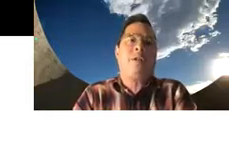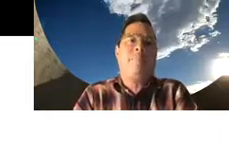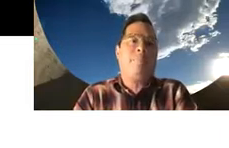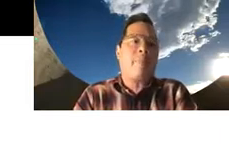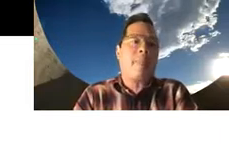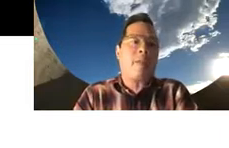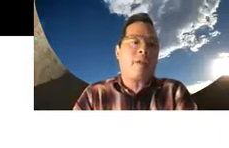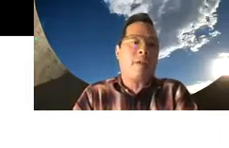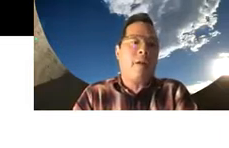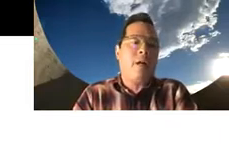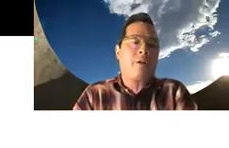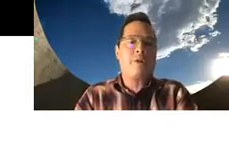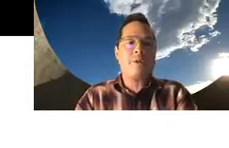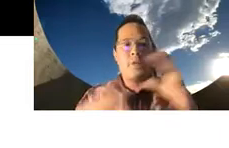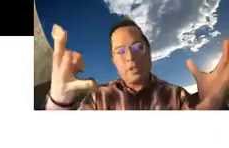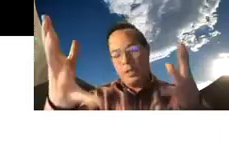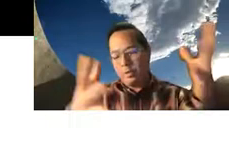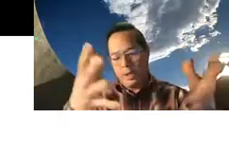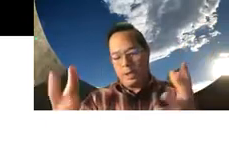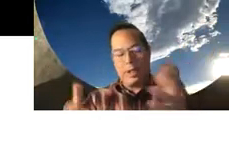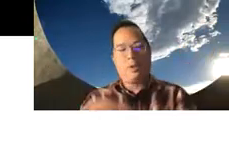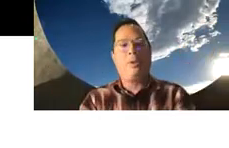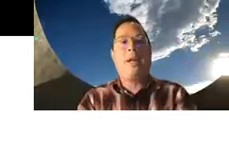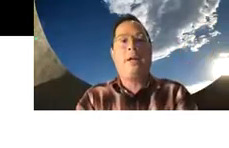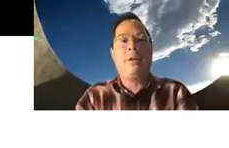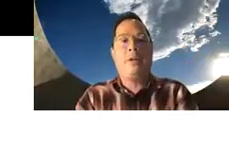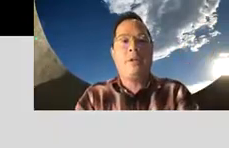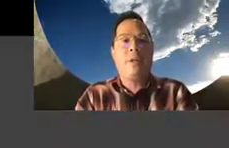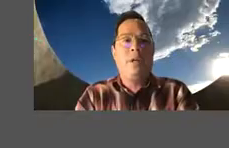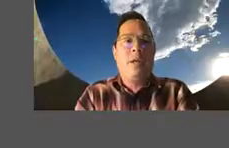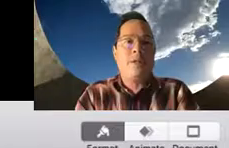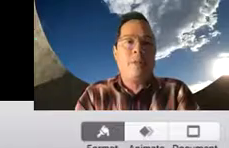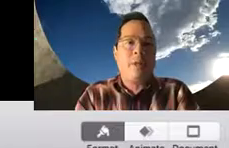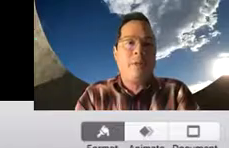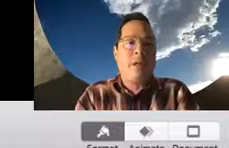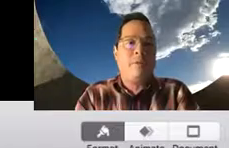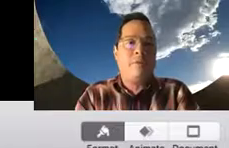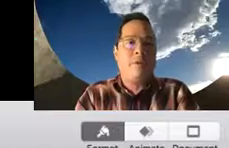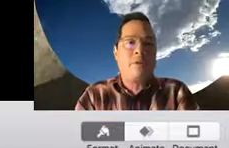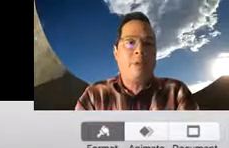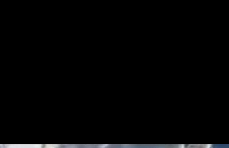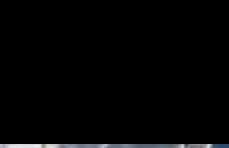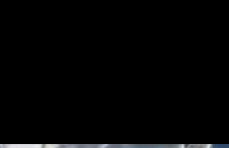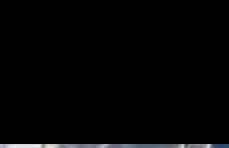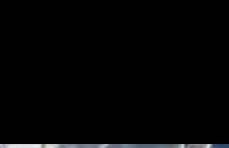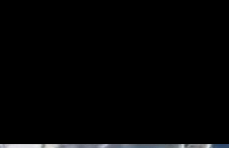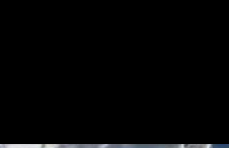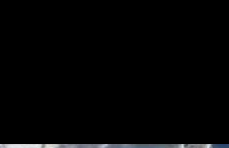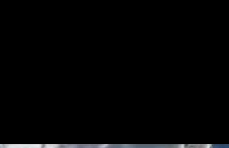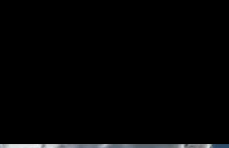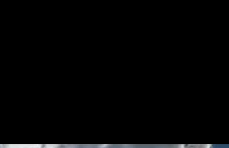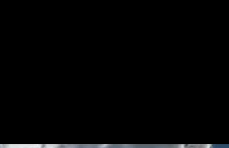democracy uh so those that's i just wanted to kind of throw that out there as as something uh for folks to be able to kind of